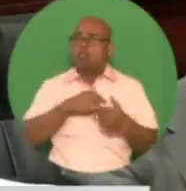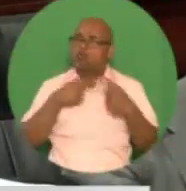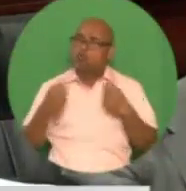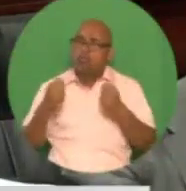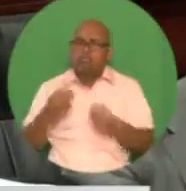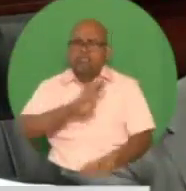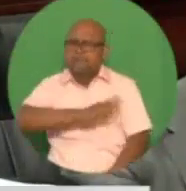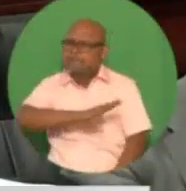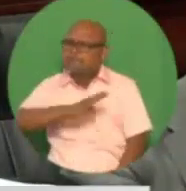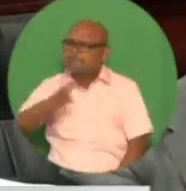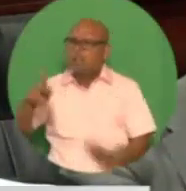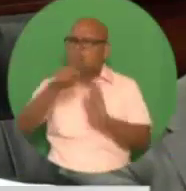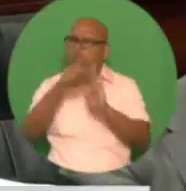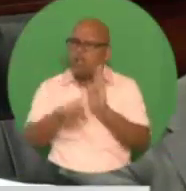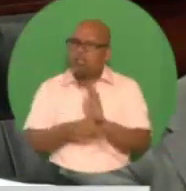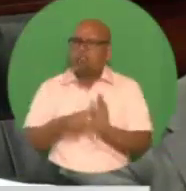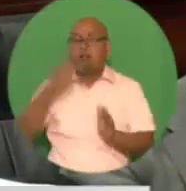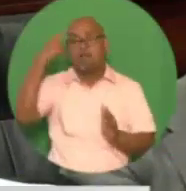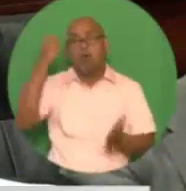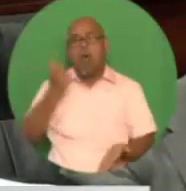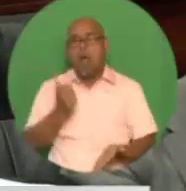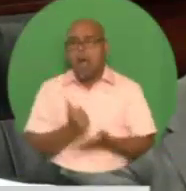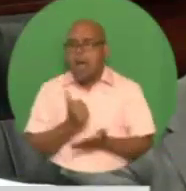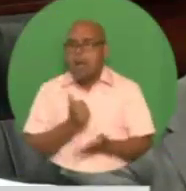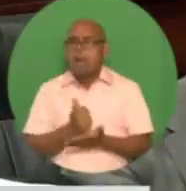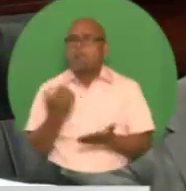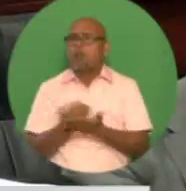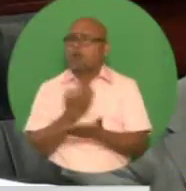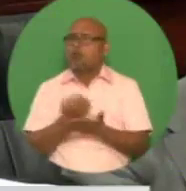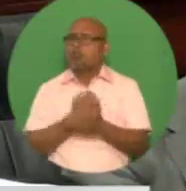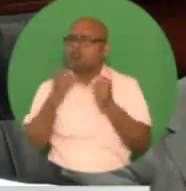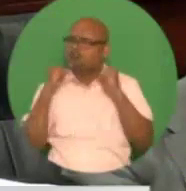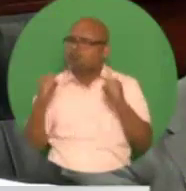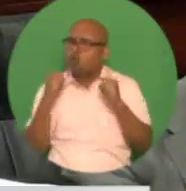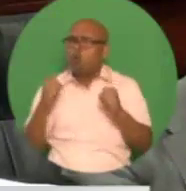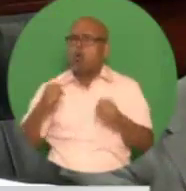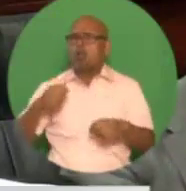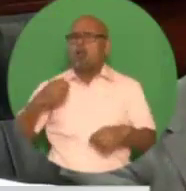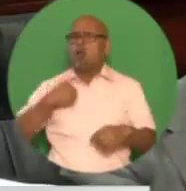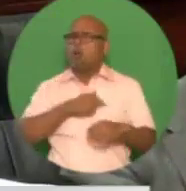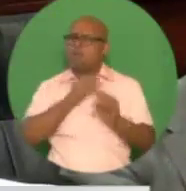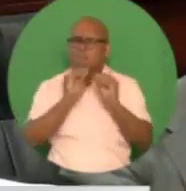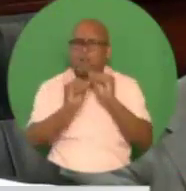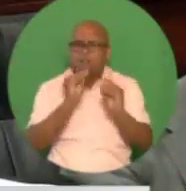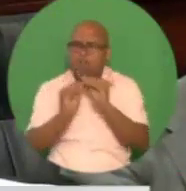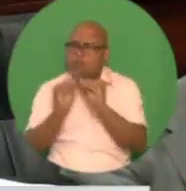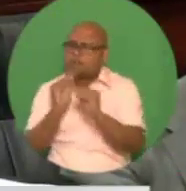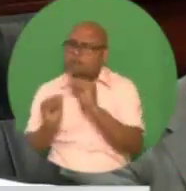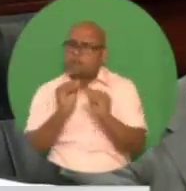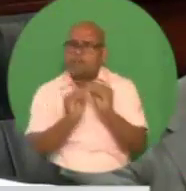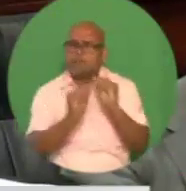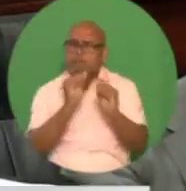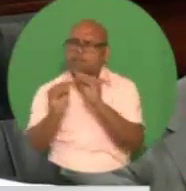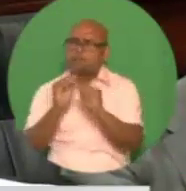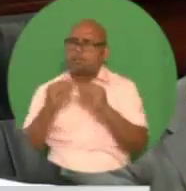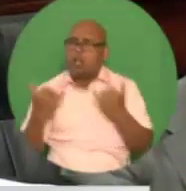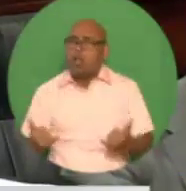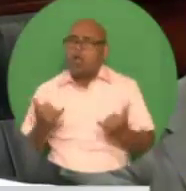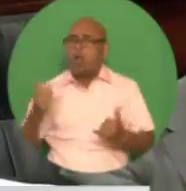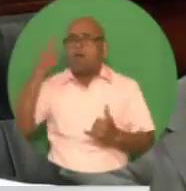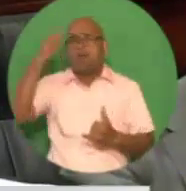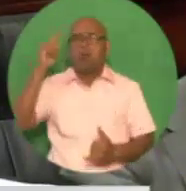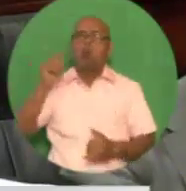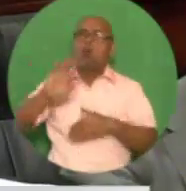interventions implemented over our planning period, we are shaping the development path over the longer term to the benefit of all